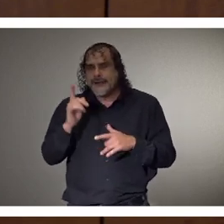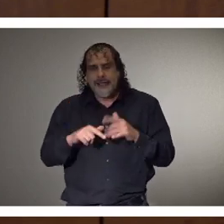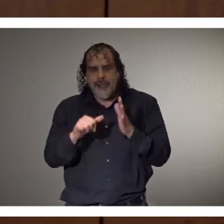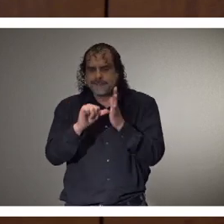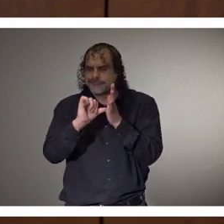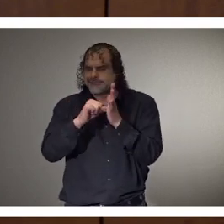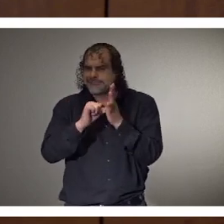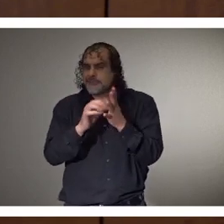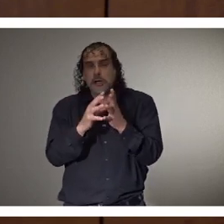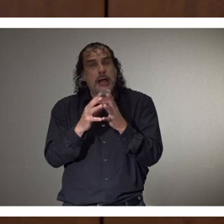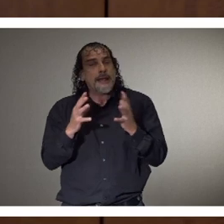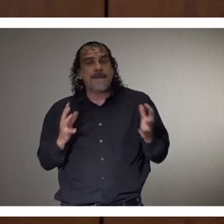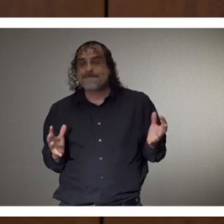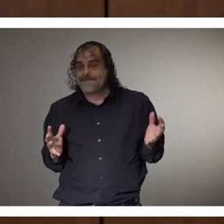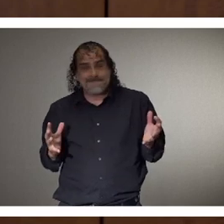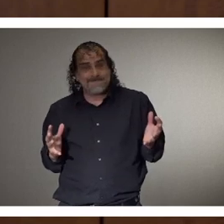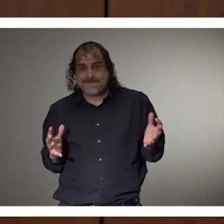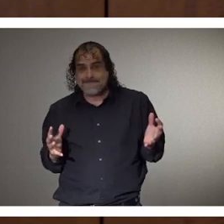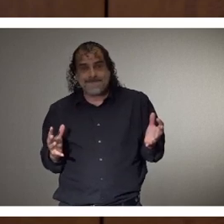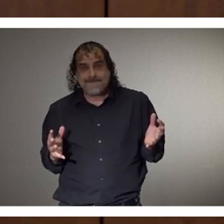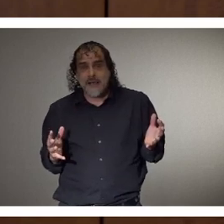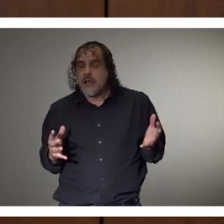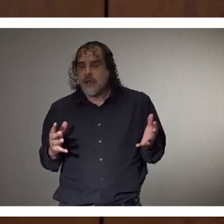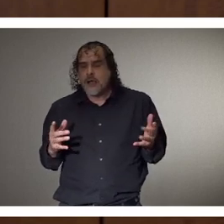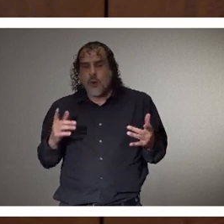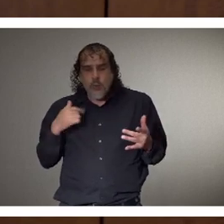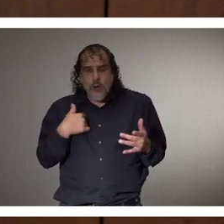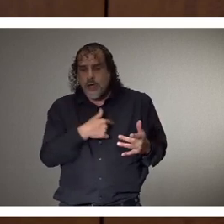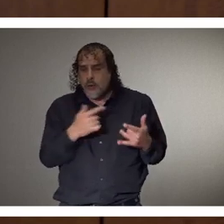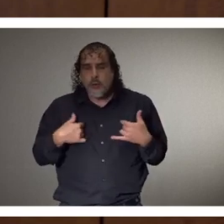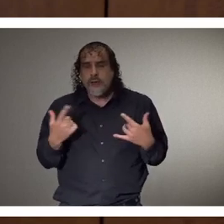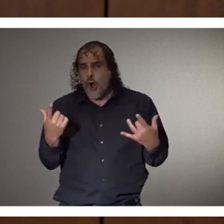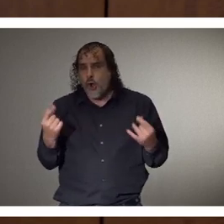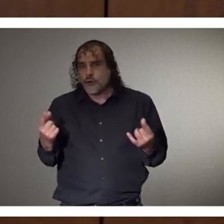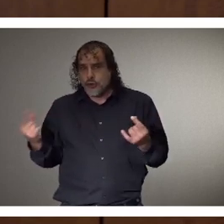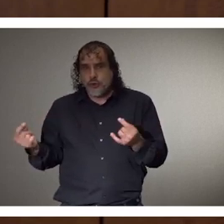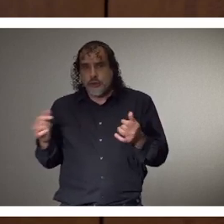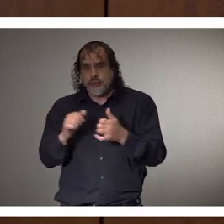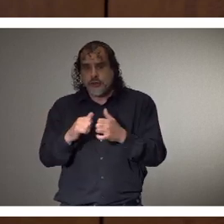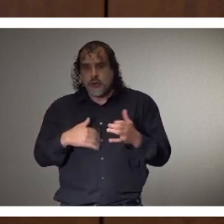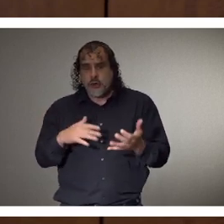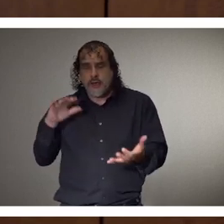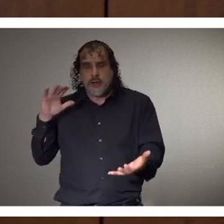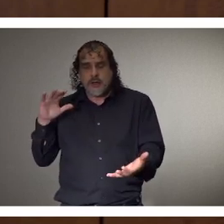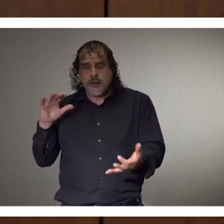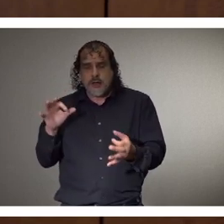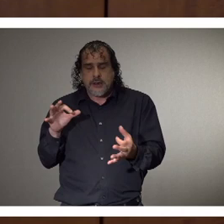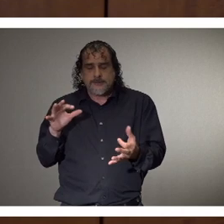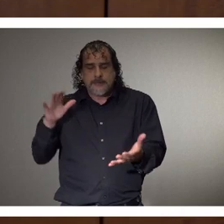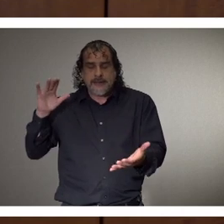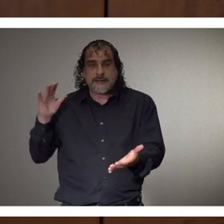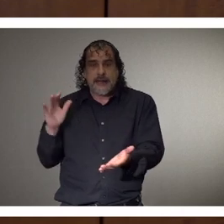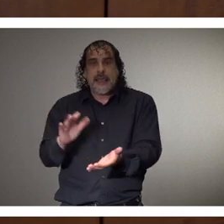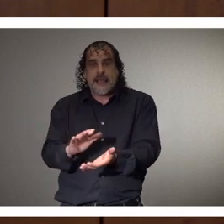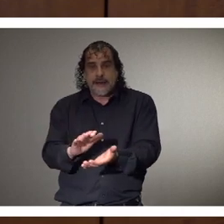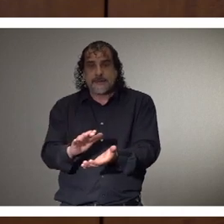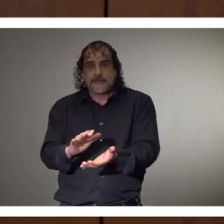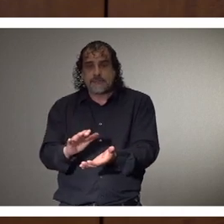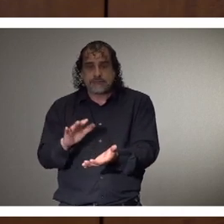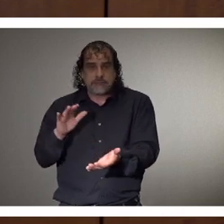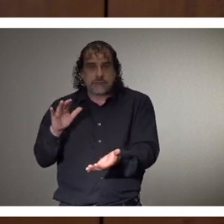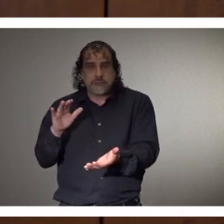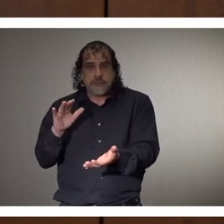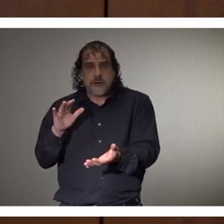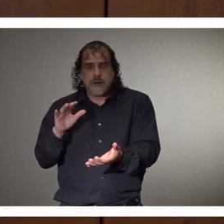the, the measures that were taken to, to at least delay non, um, uh,